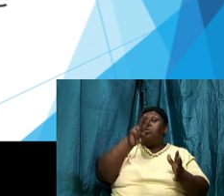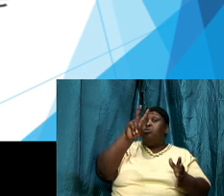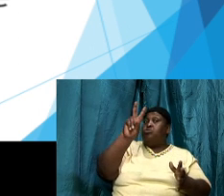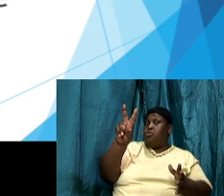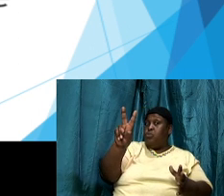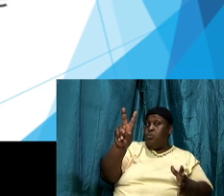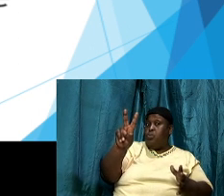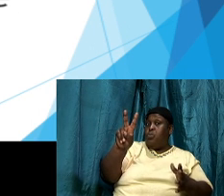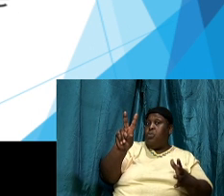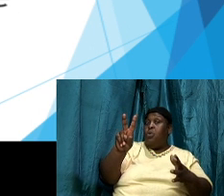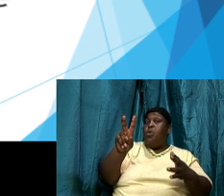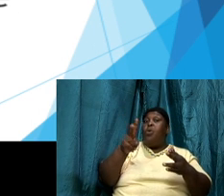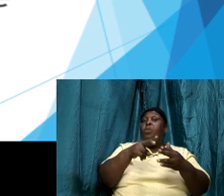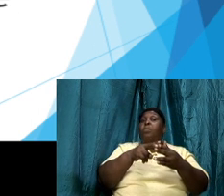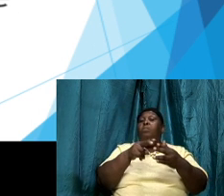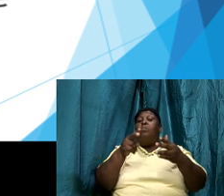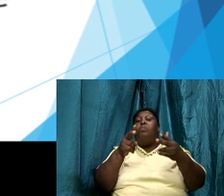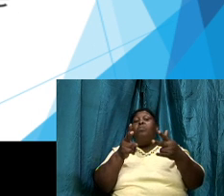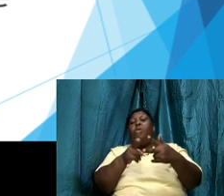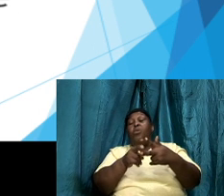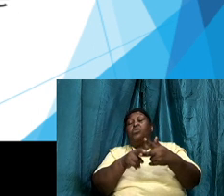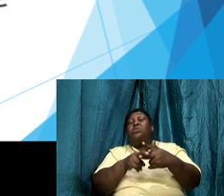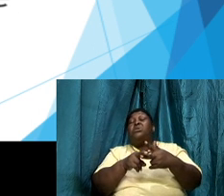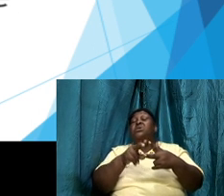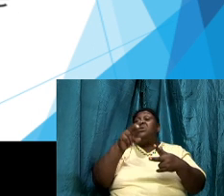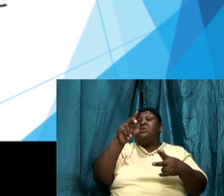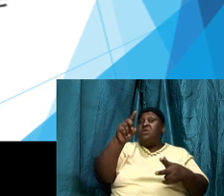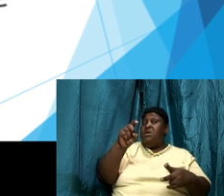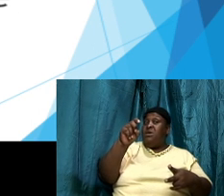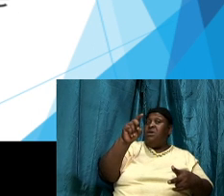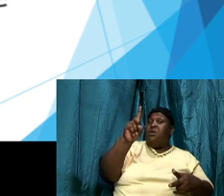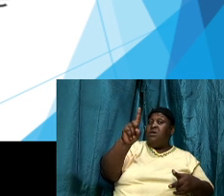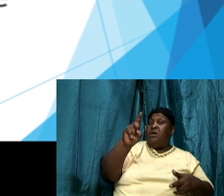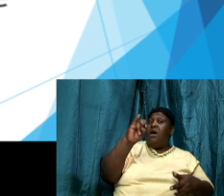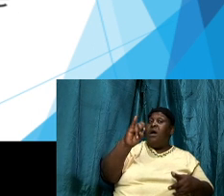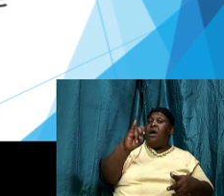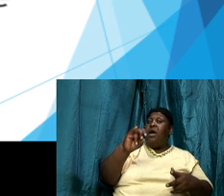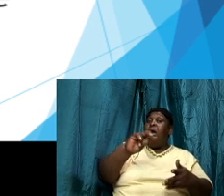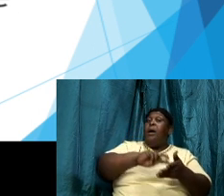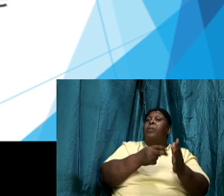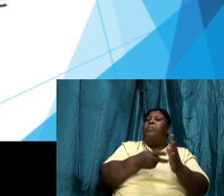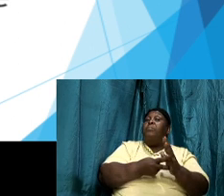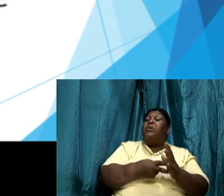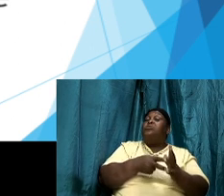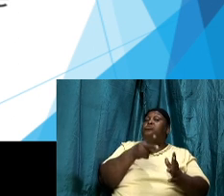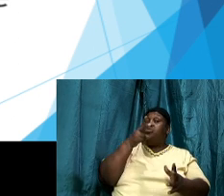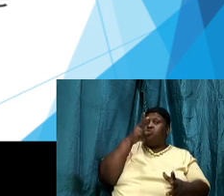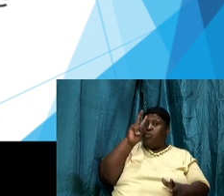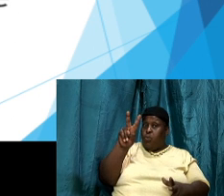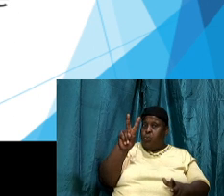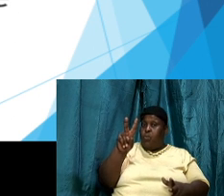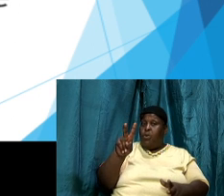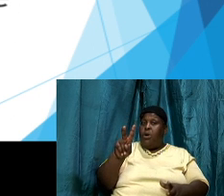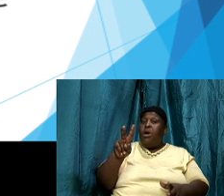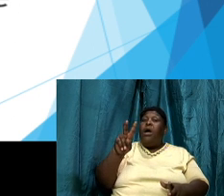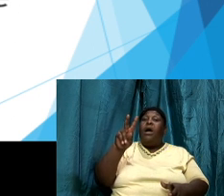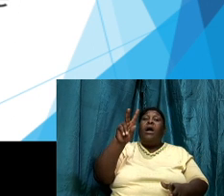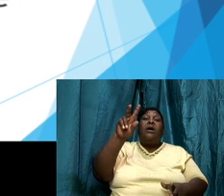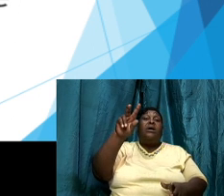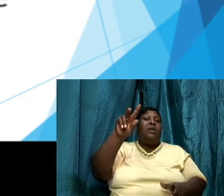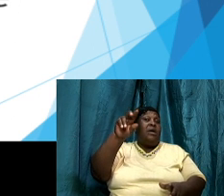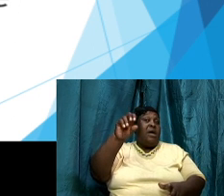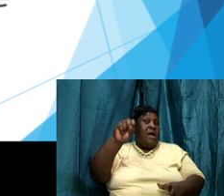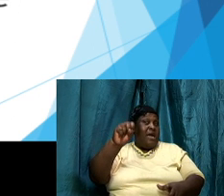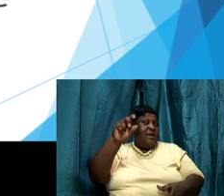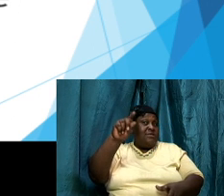means two and stomus means mouth so in the original it spoke of the two mouth